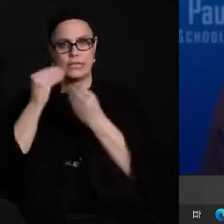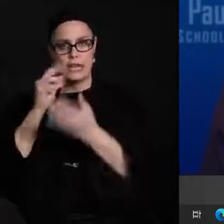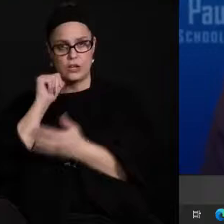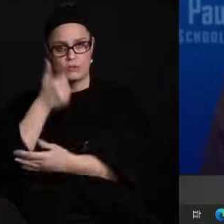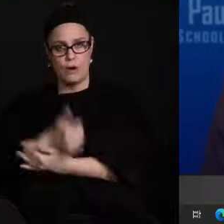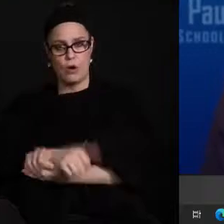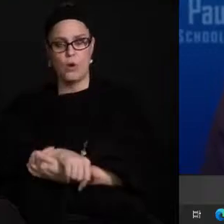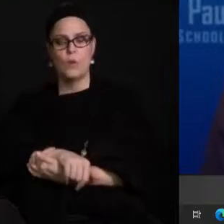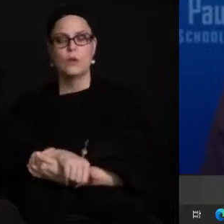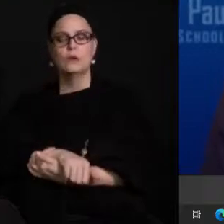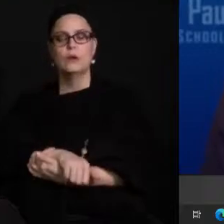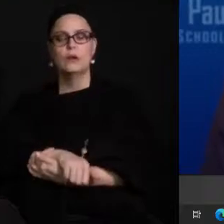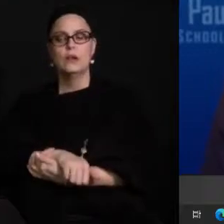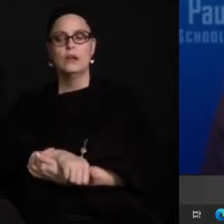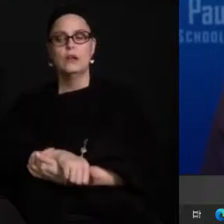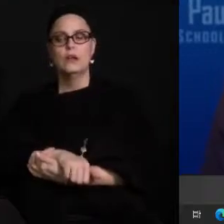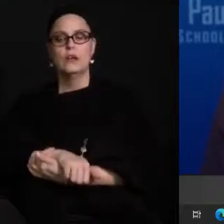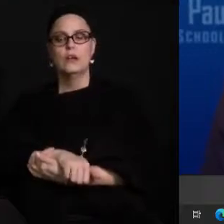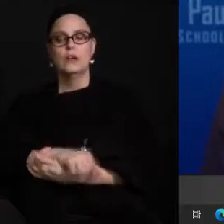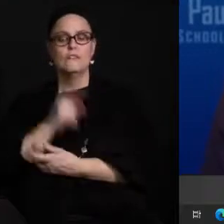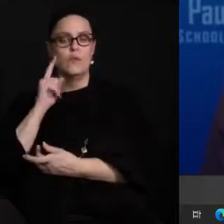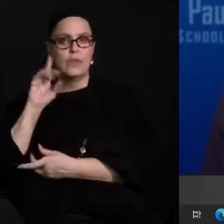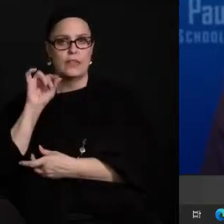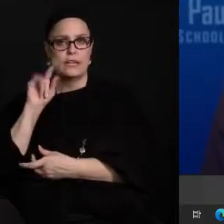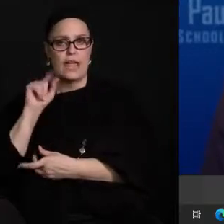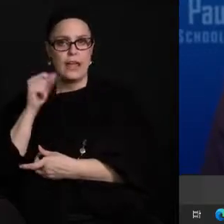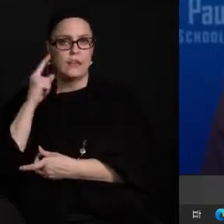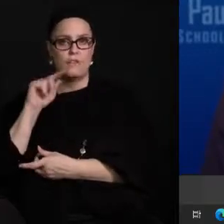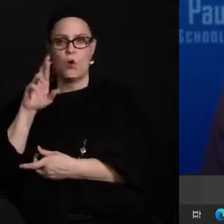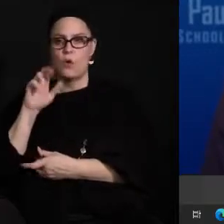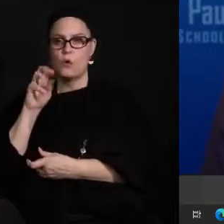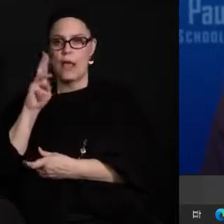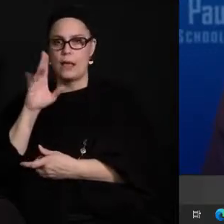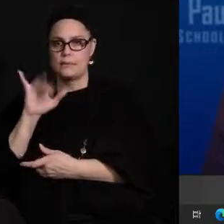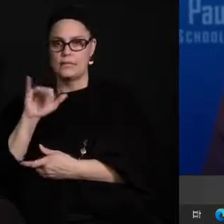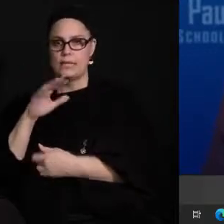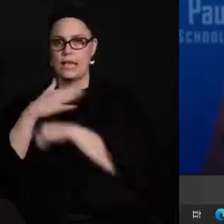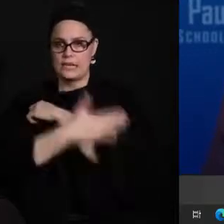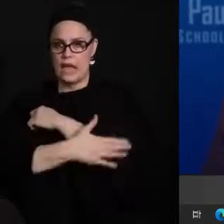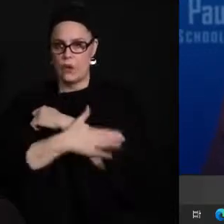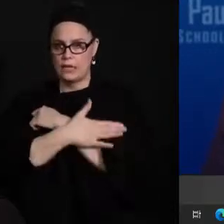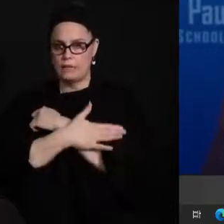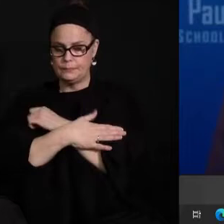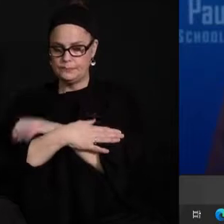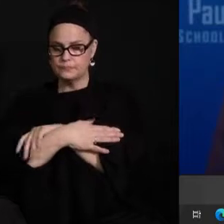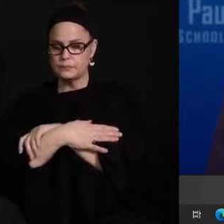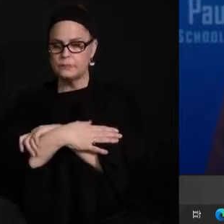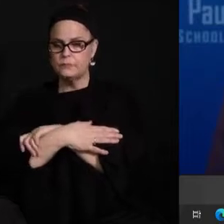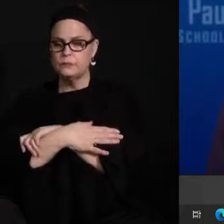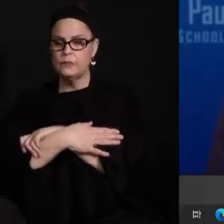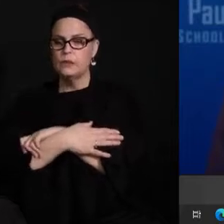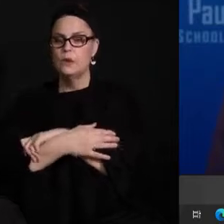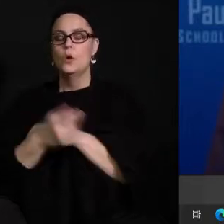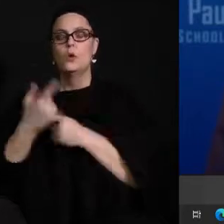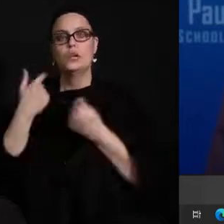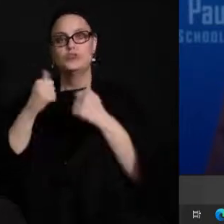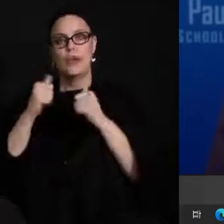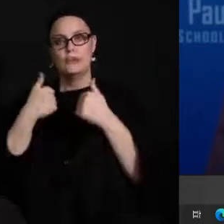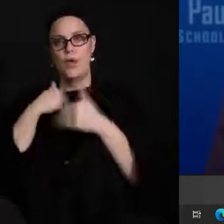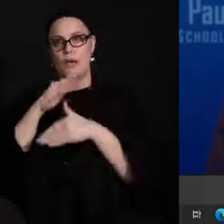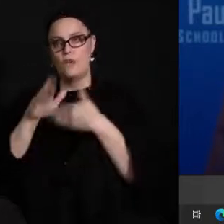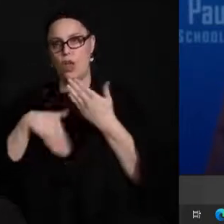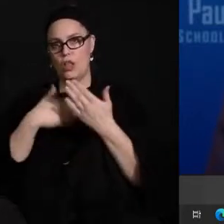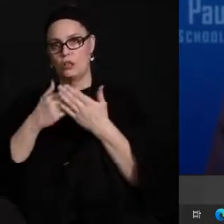thursday minnesota department of health data for ramsey county at the time we were again trying to have all these decisions